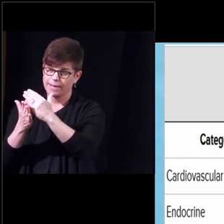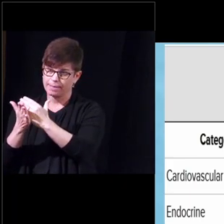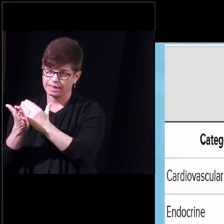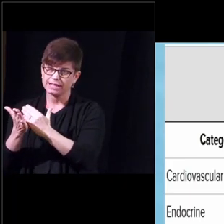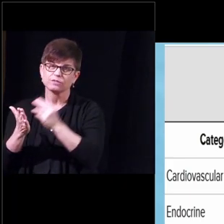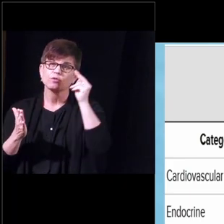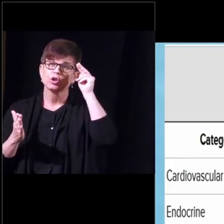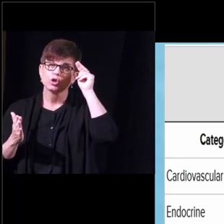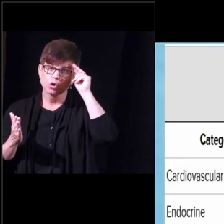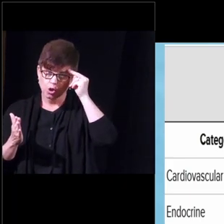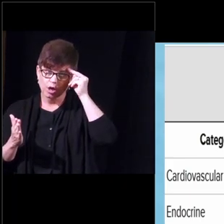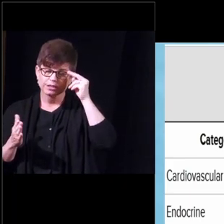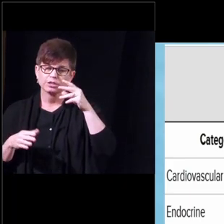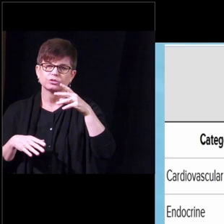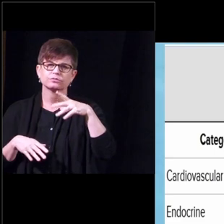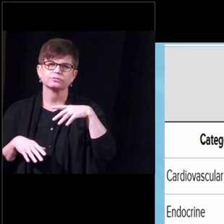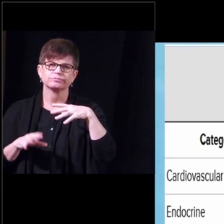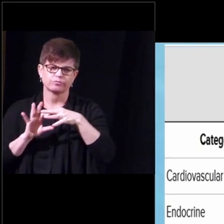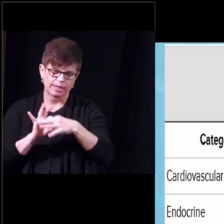neurologic